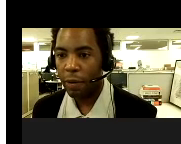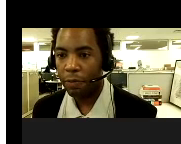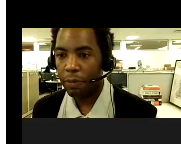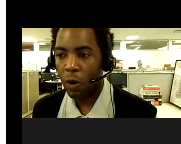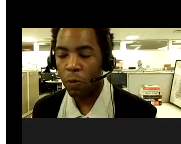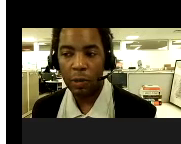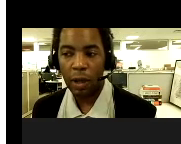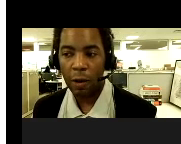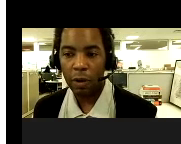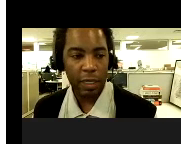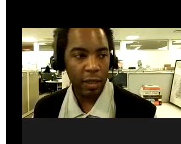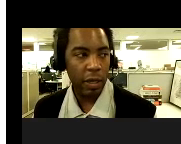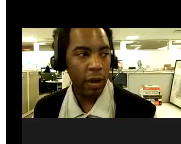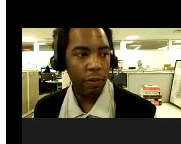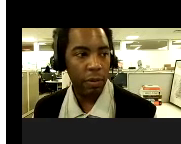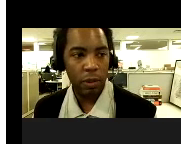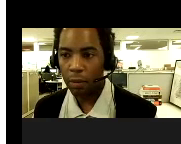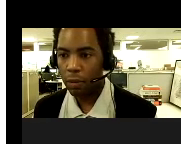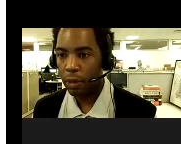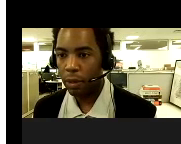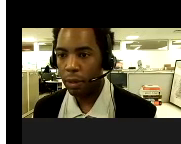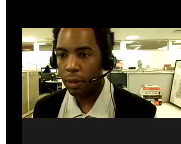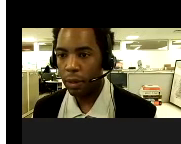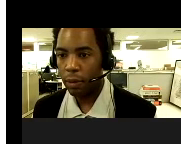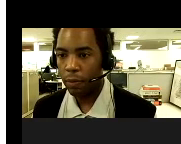can, um, open up the convo, because I think we do have a bit more time.